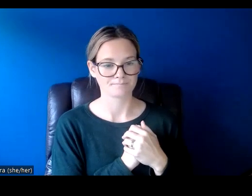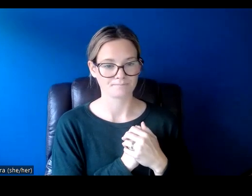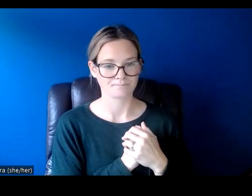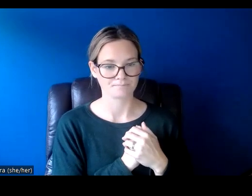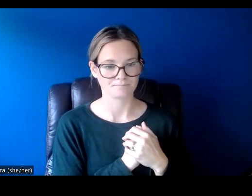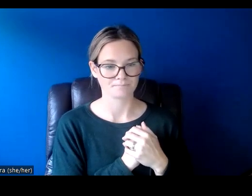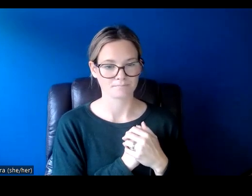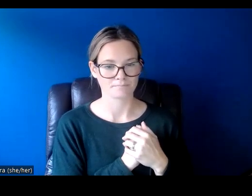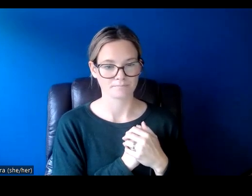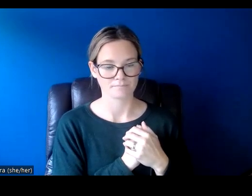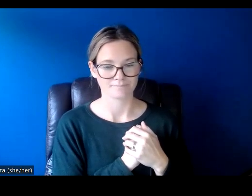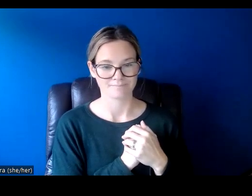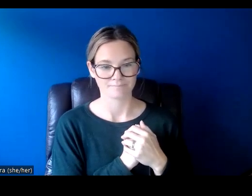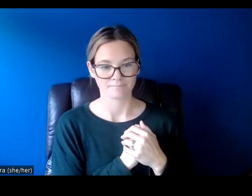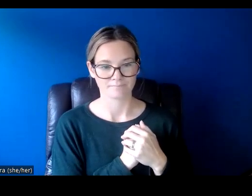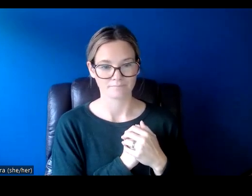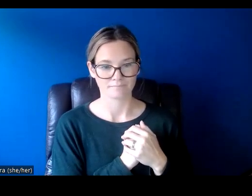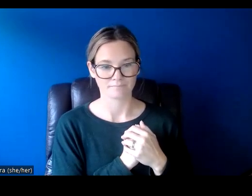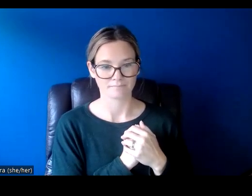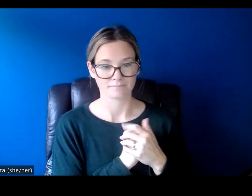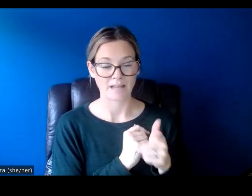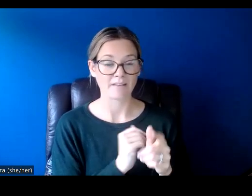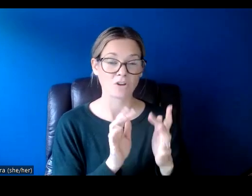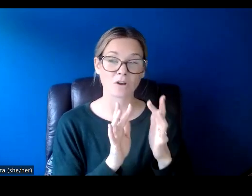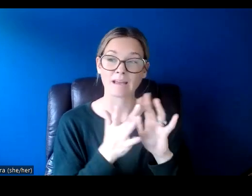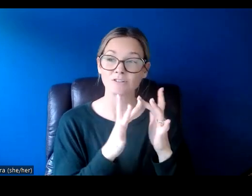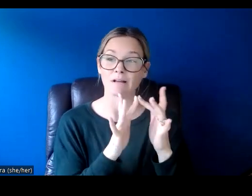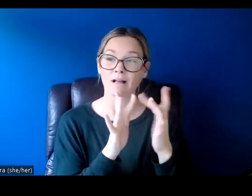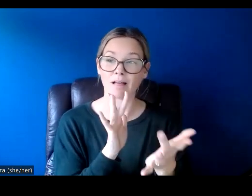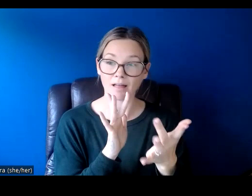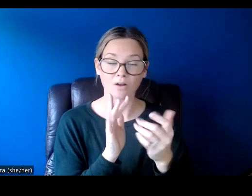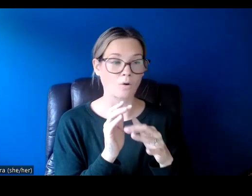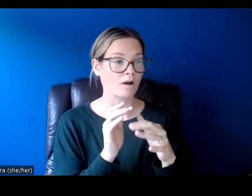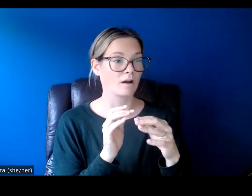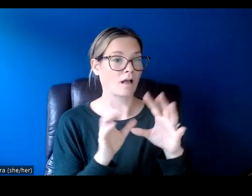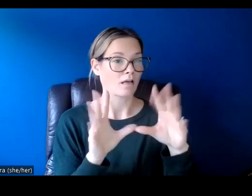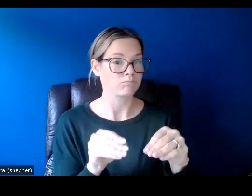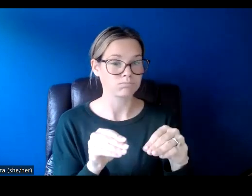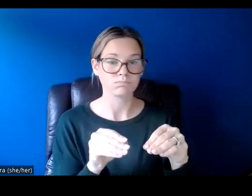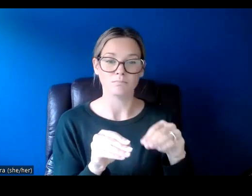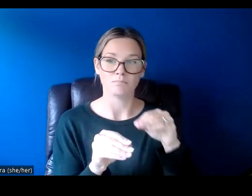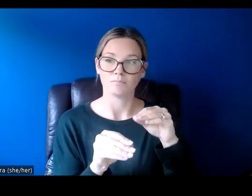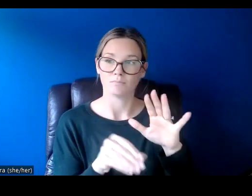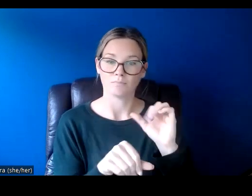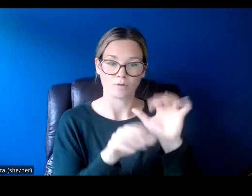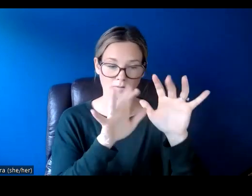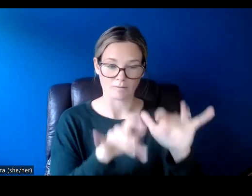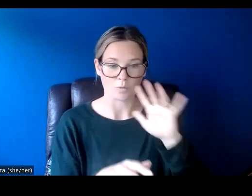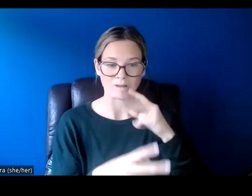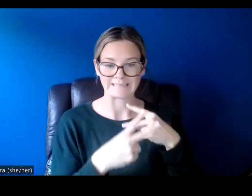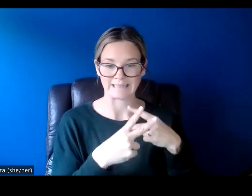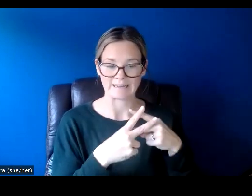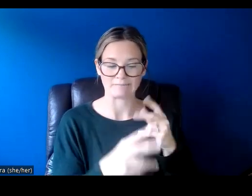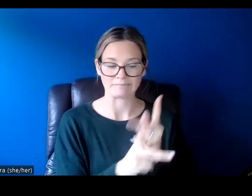This is just to make sure that if your internet goes out or if something shuts down, your work will be saved and kept up to date